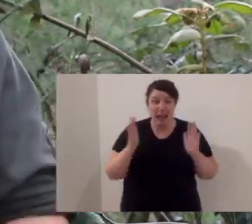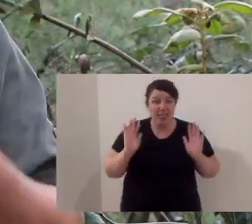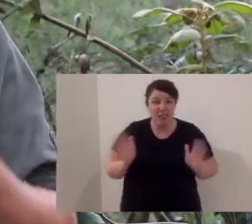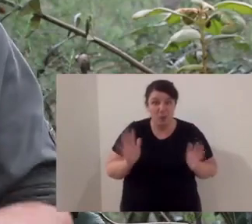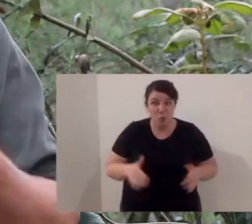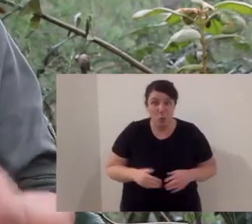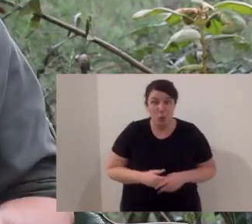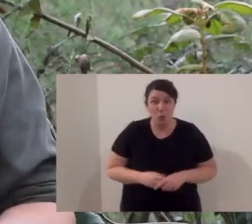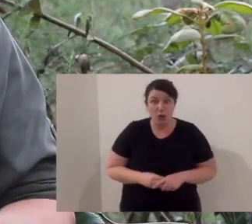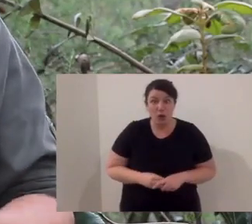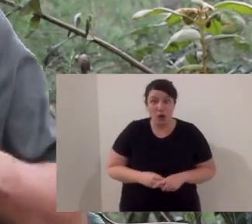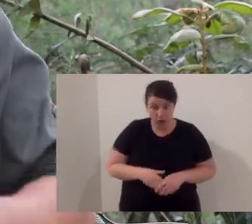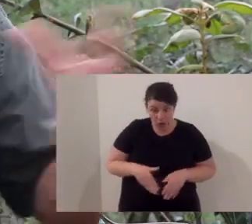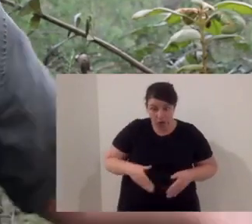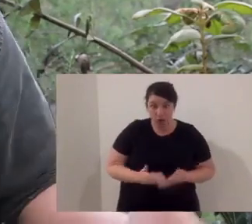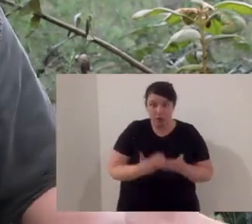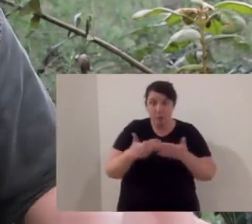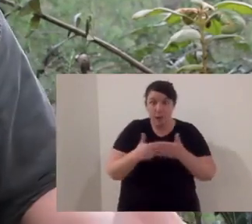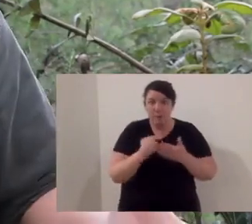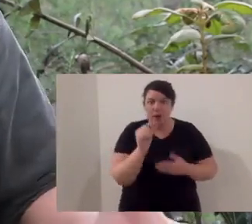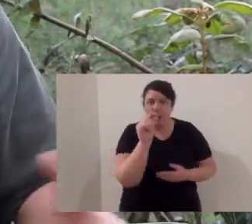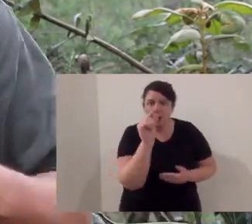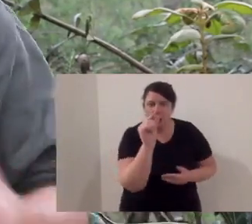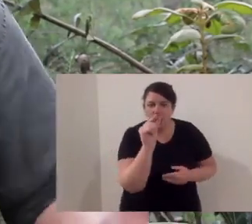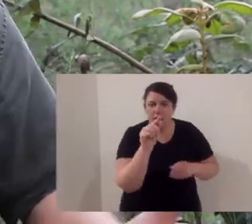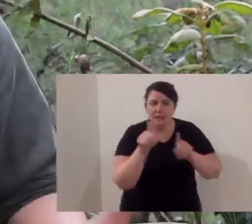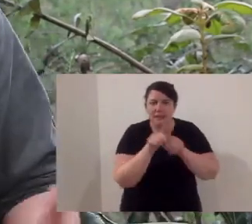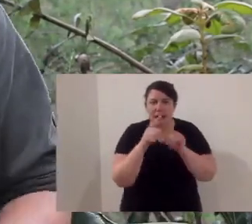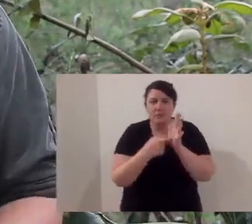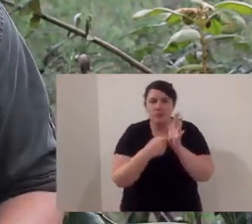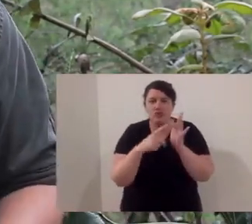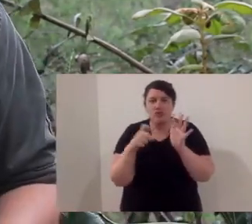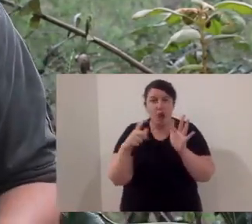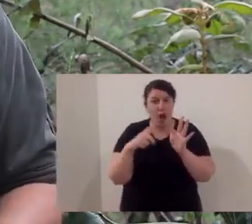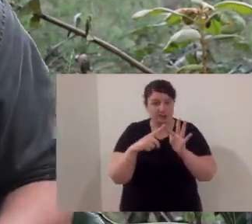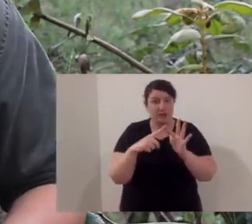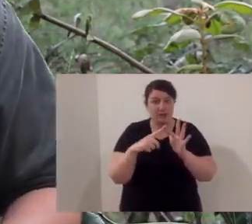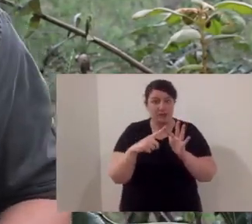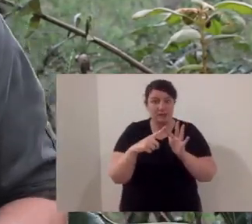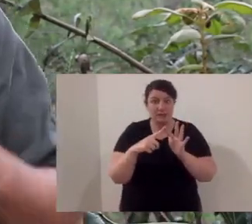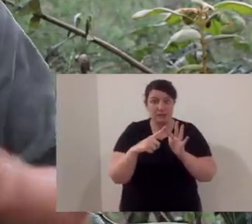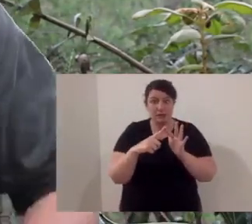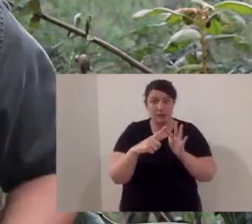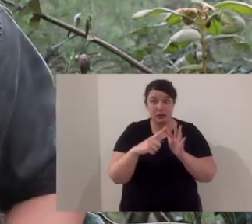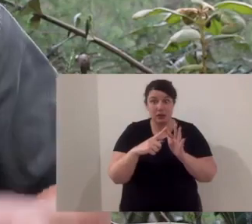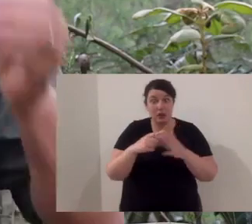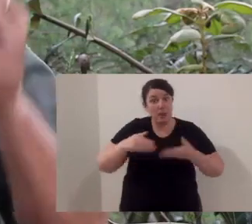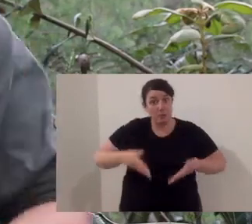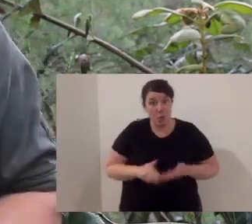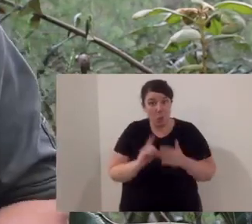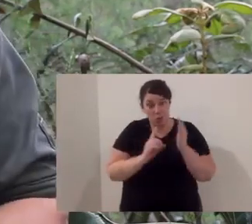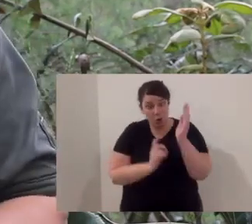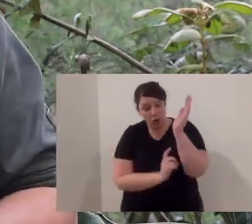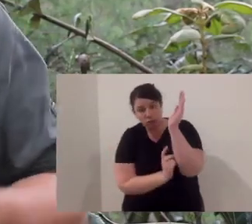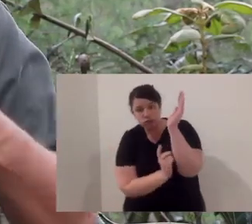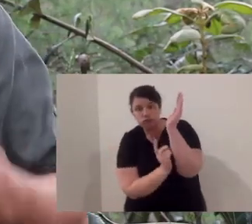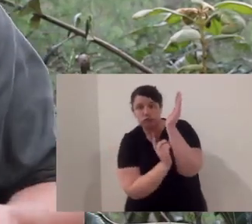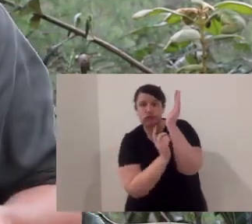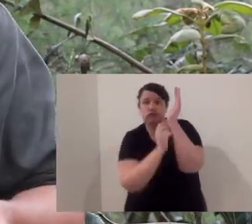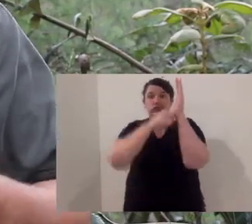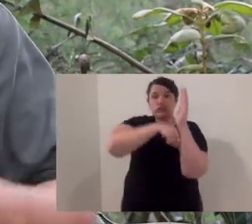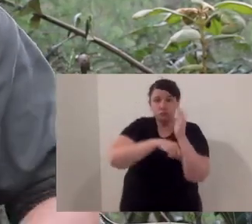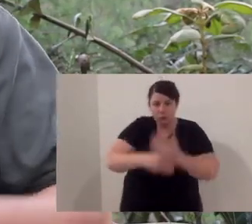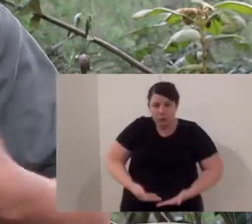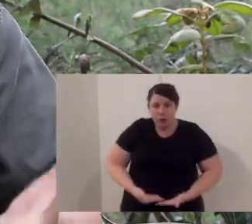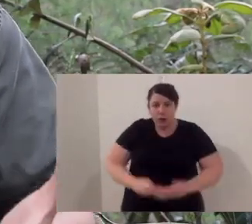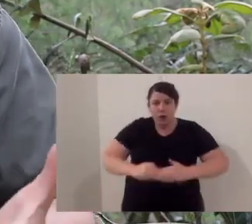a really short time, like 20 days. And she gives birth to joeys that are the size of grains of rice. Now those